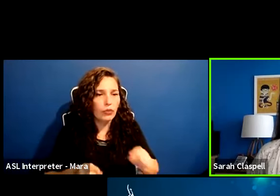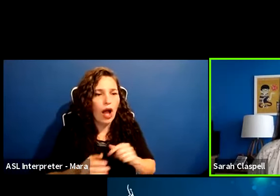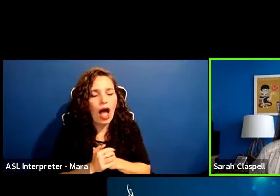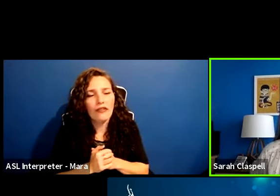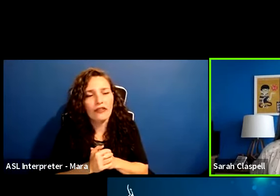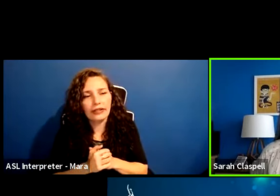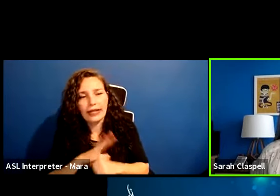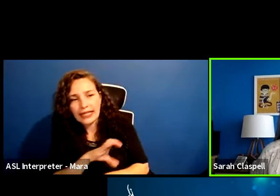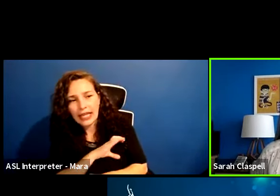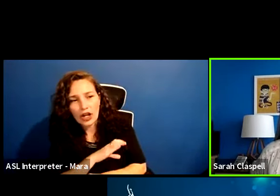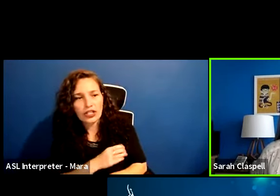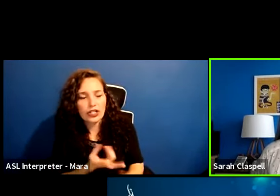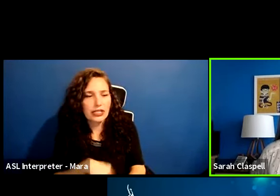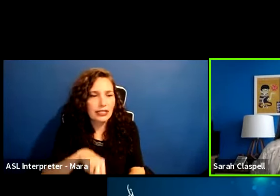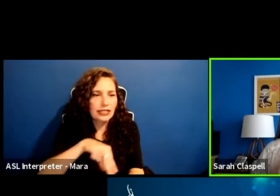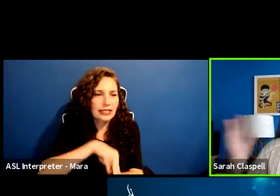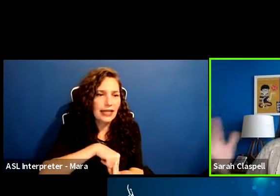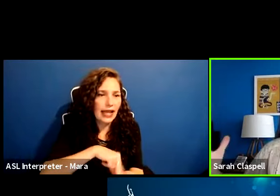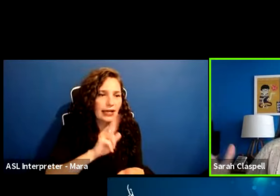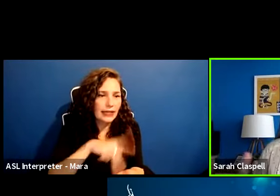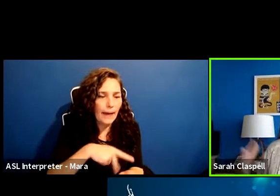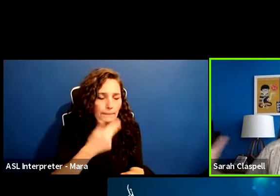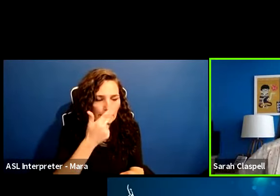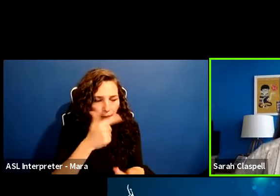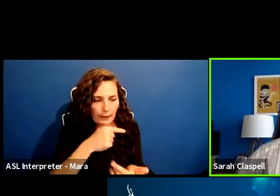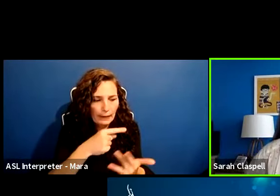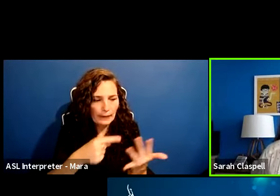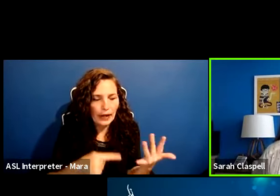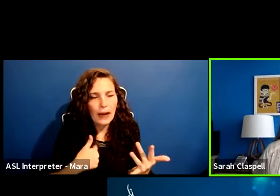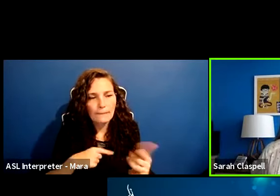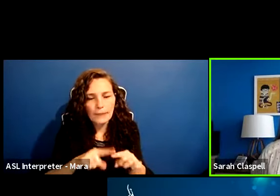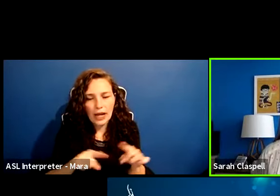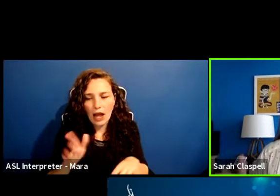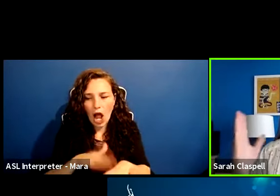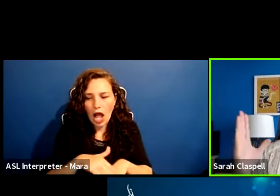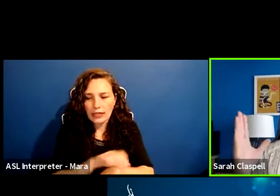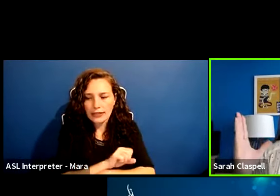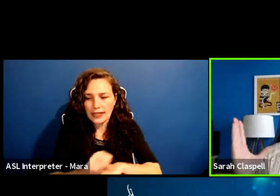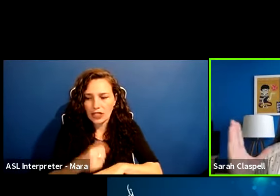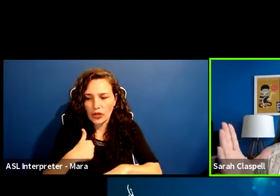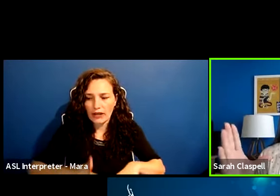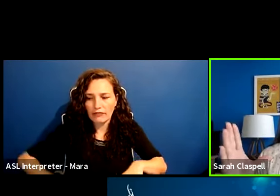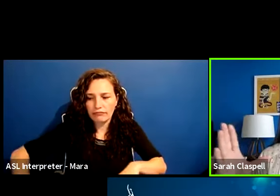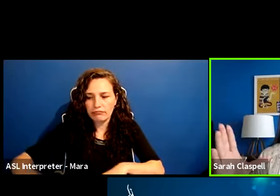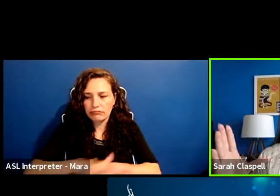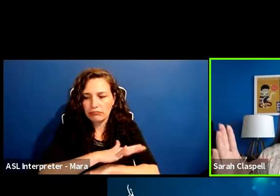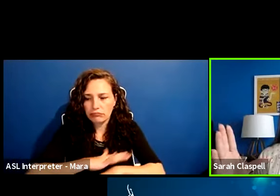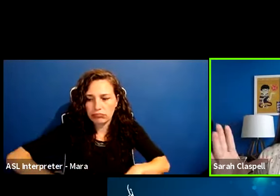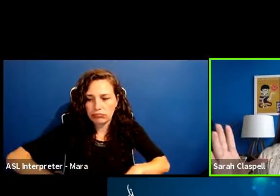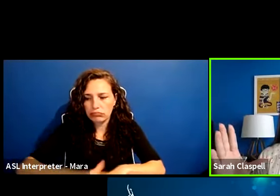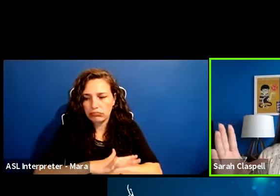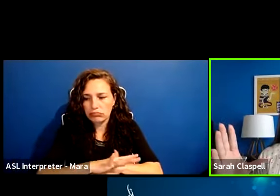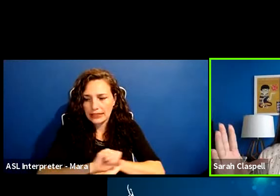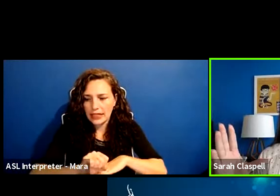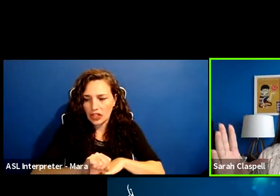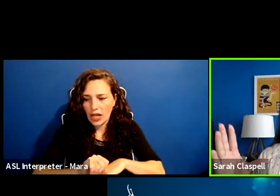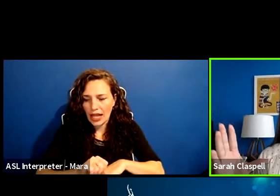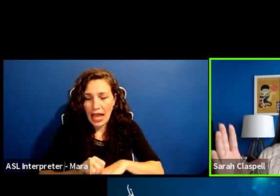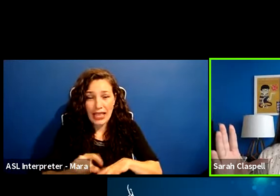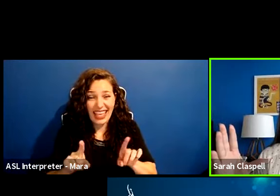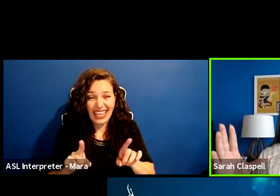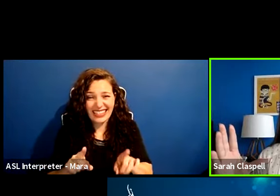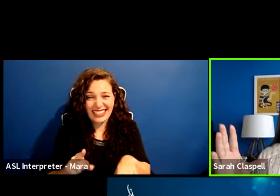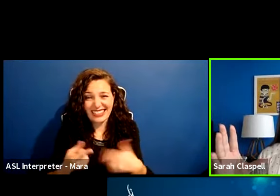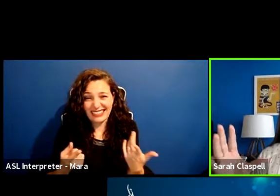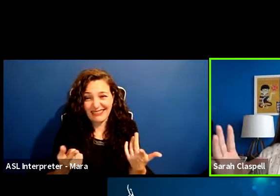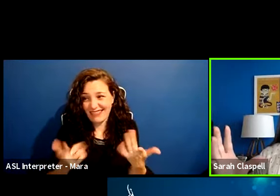it is really fun to, uh, when you're on stage, you have the whole stage, you can move around when you're online, you just have this square. So it is fun